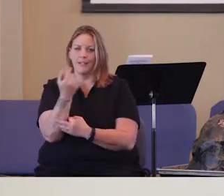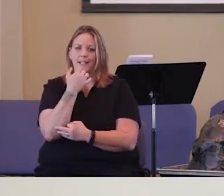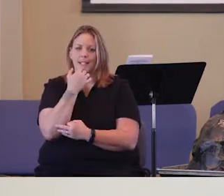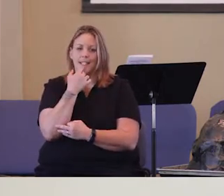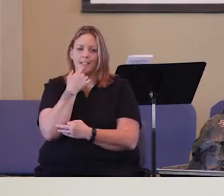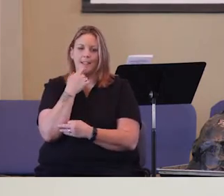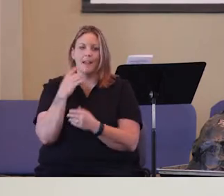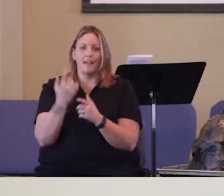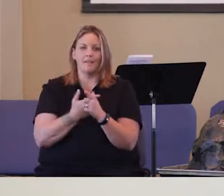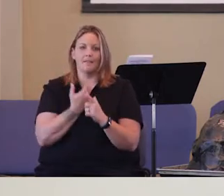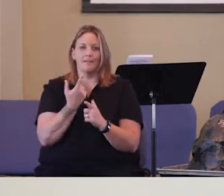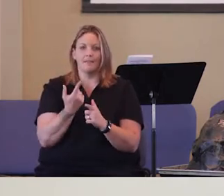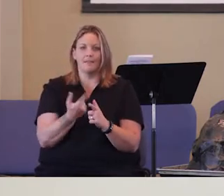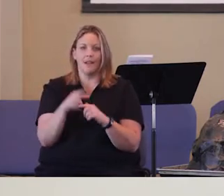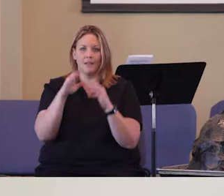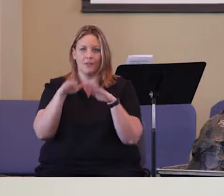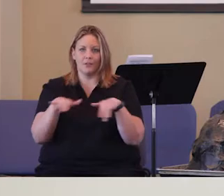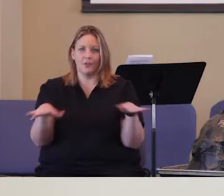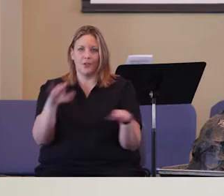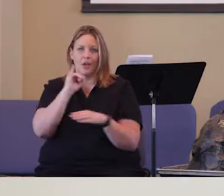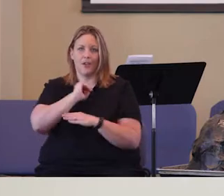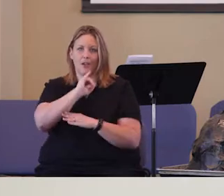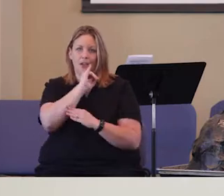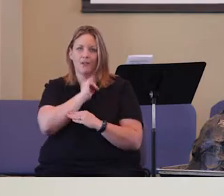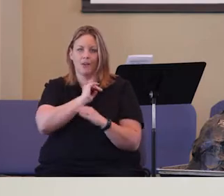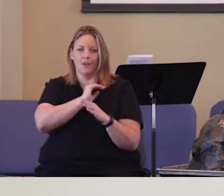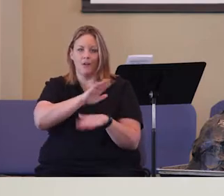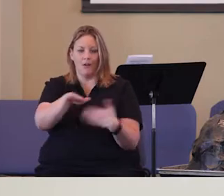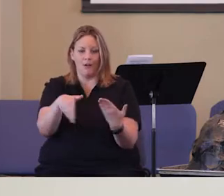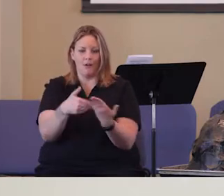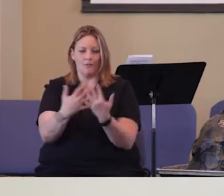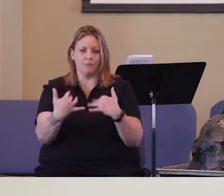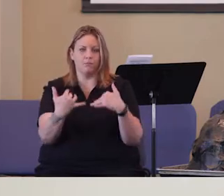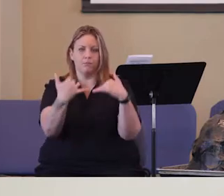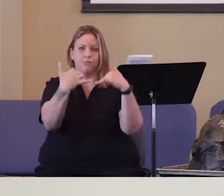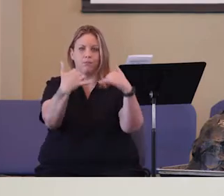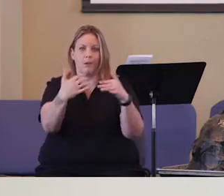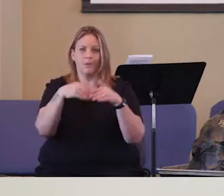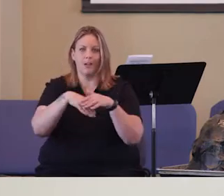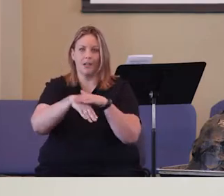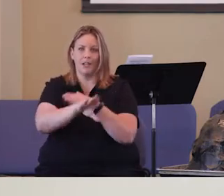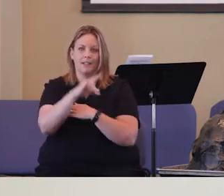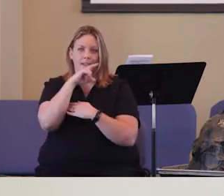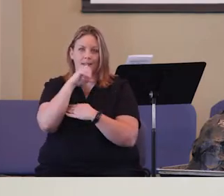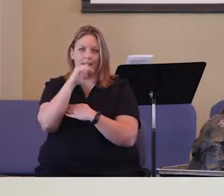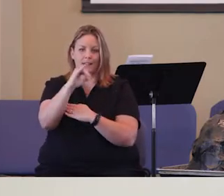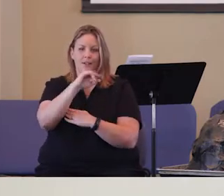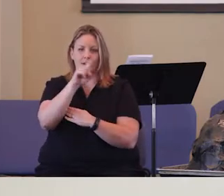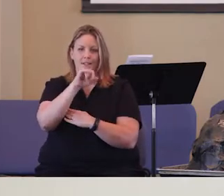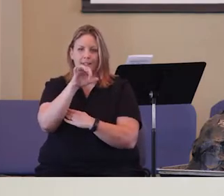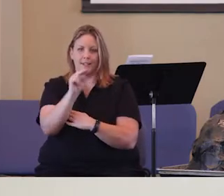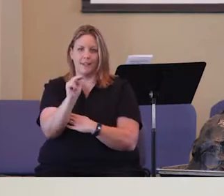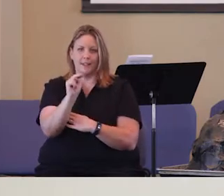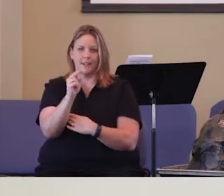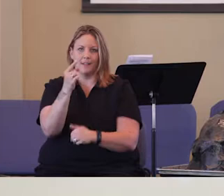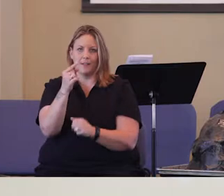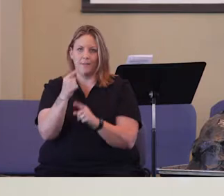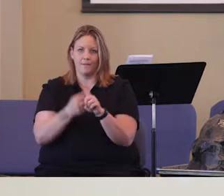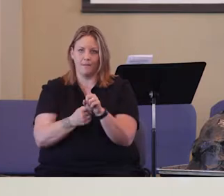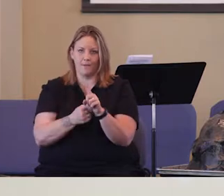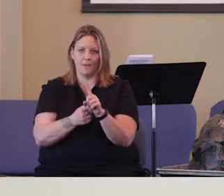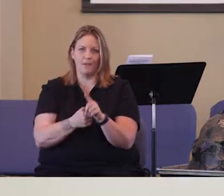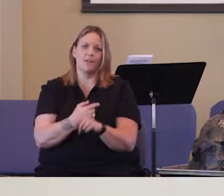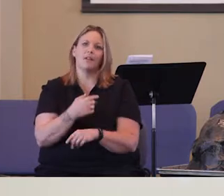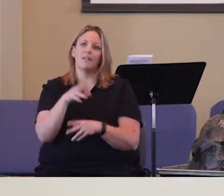It says, Then the children of Israel, the whole congregation, came into the wilderness of Zin in the first month, and the people